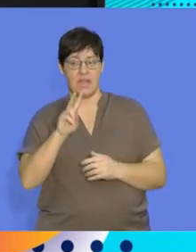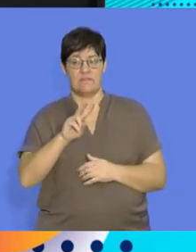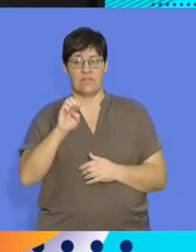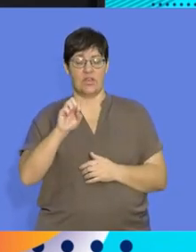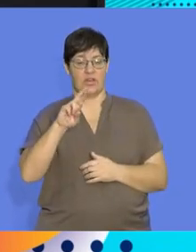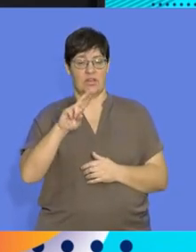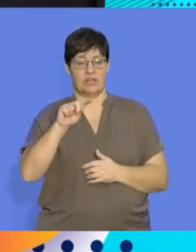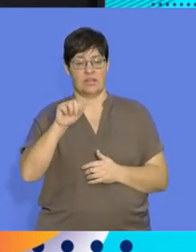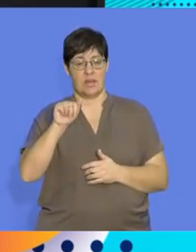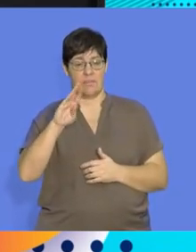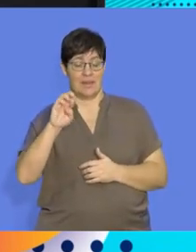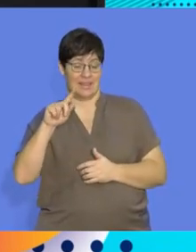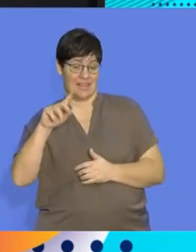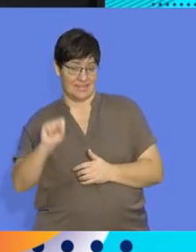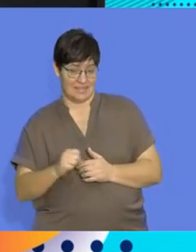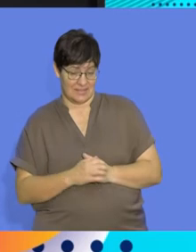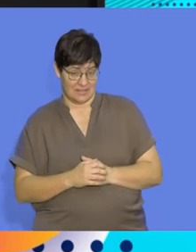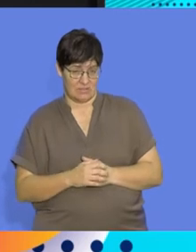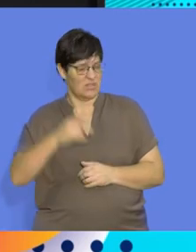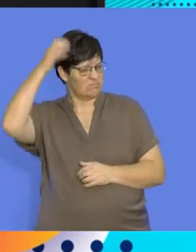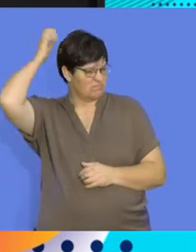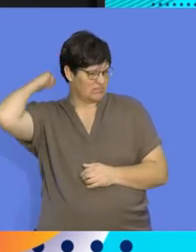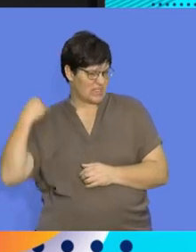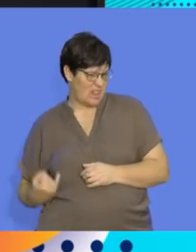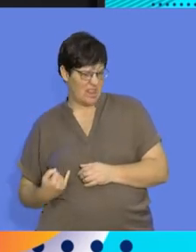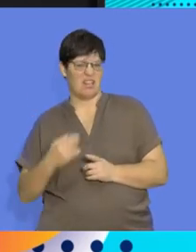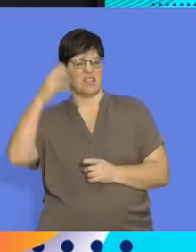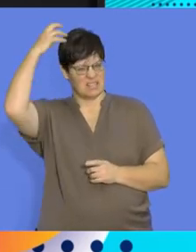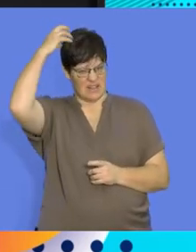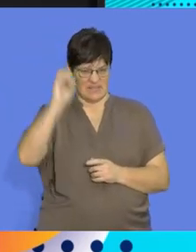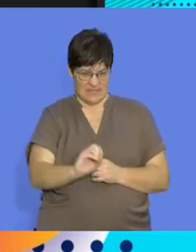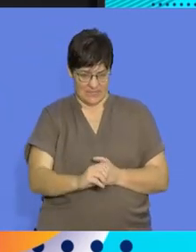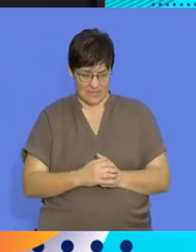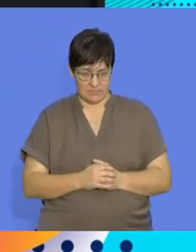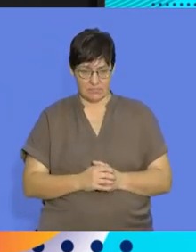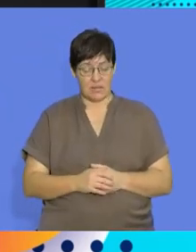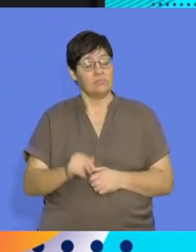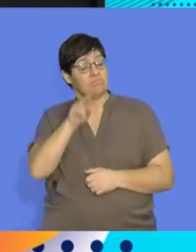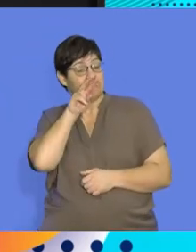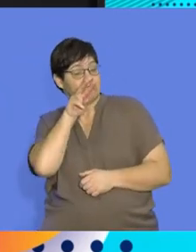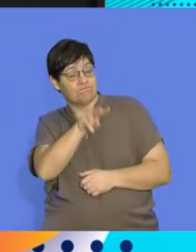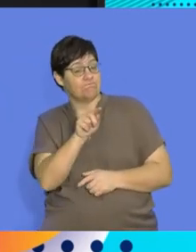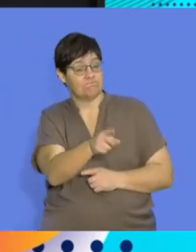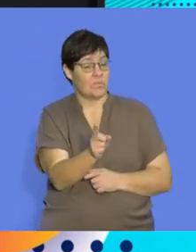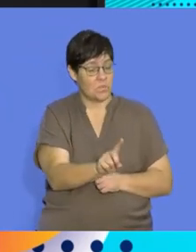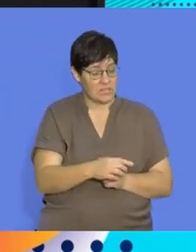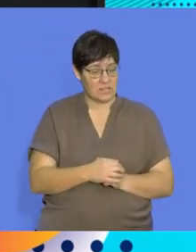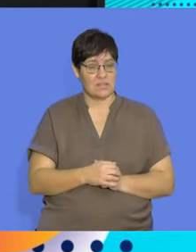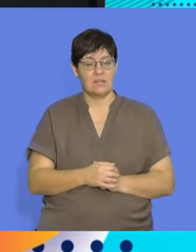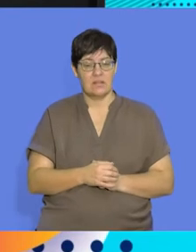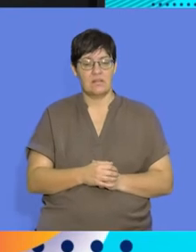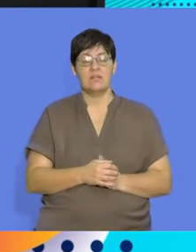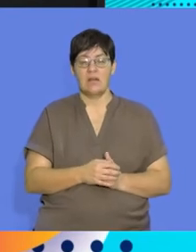As we get into the lesson let's recognize what we need to get into. What we're looking at in this segment is the success of